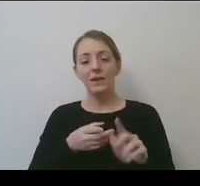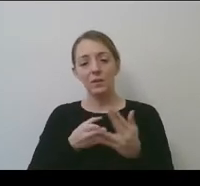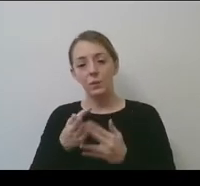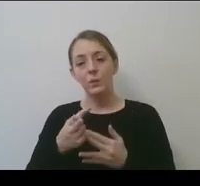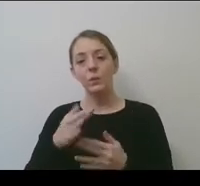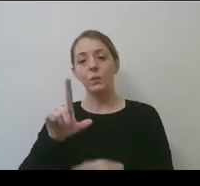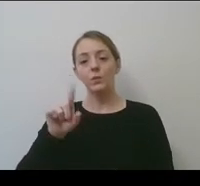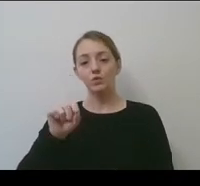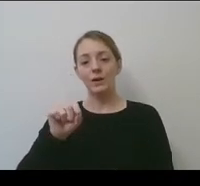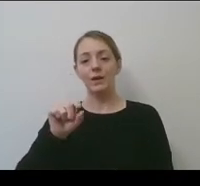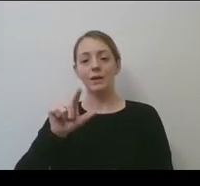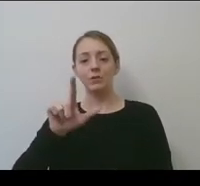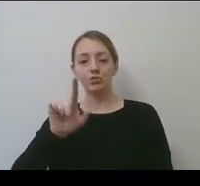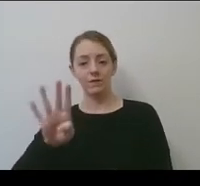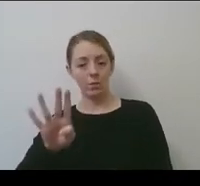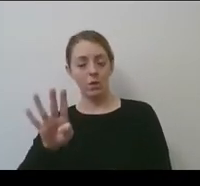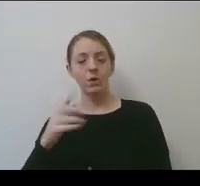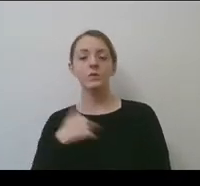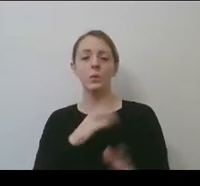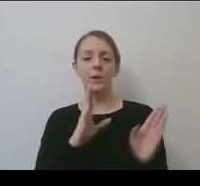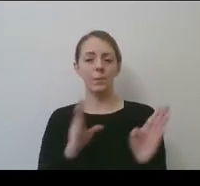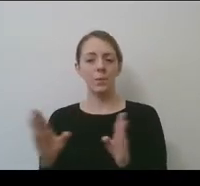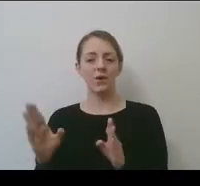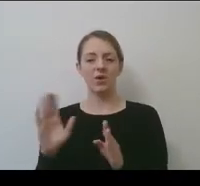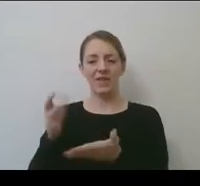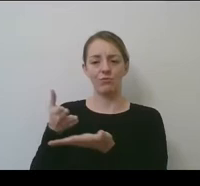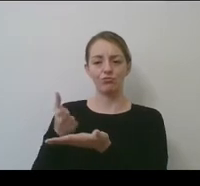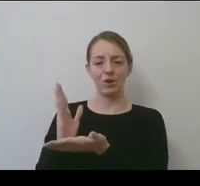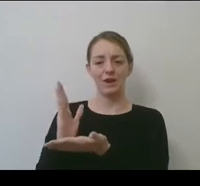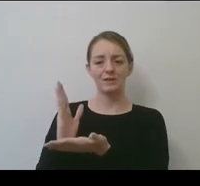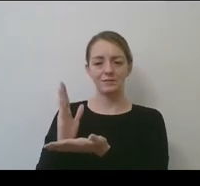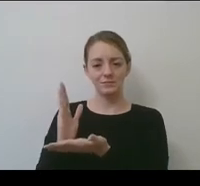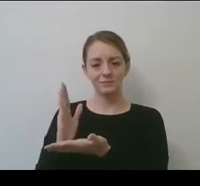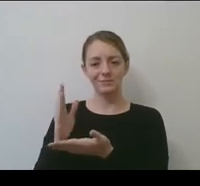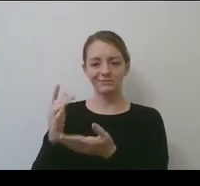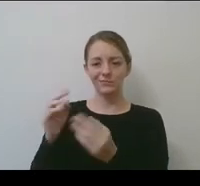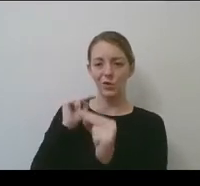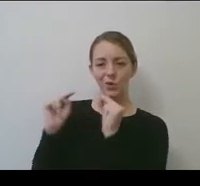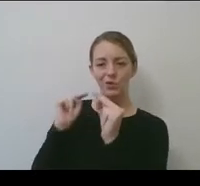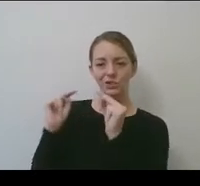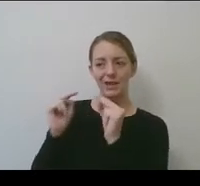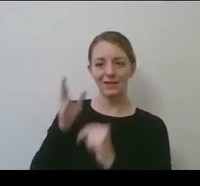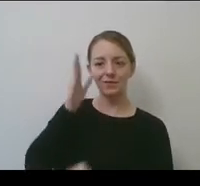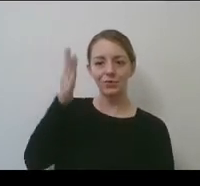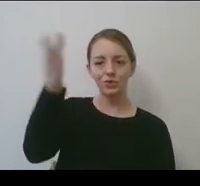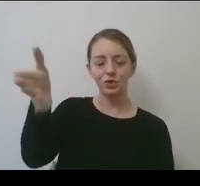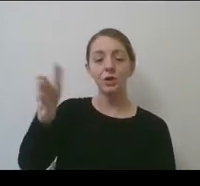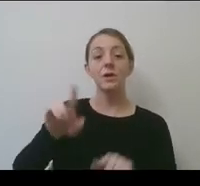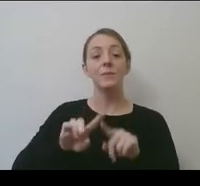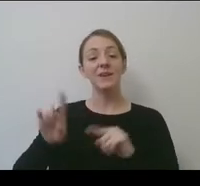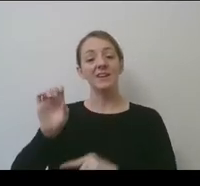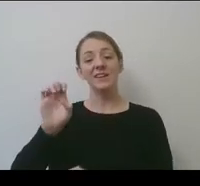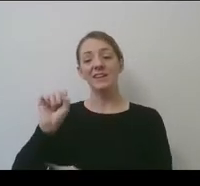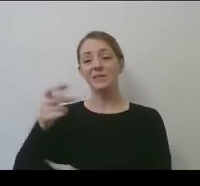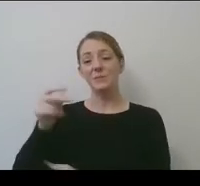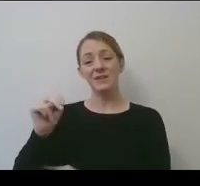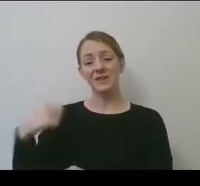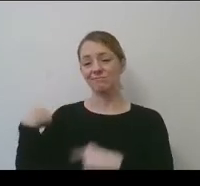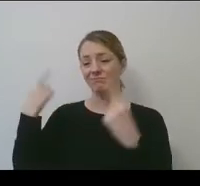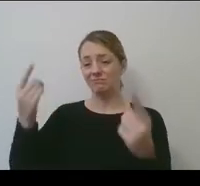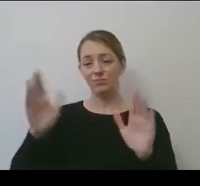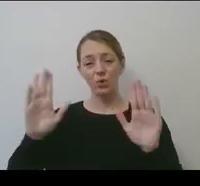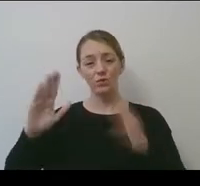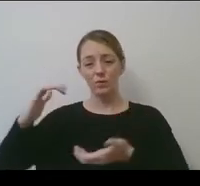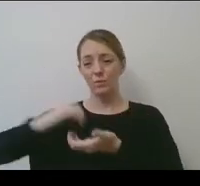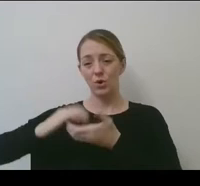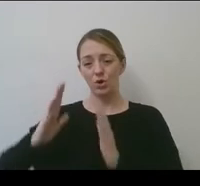preparing, uh, for that rights negotiation in the future. But ESPN has been a fantastic partner in women's basketball. course,